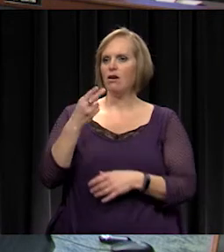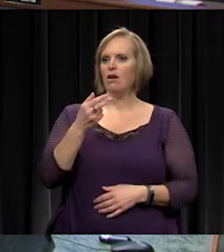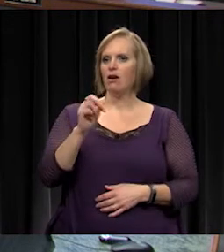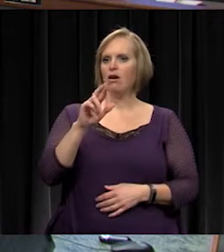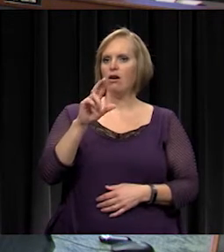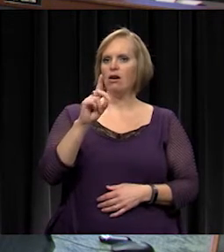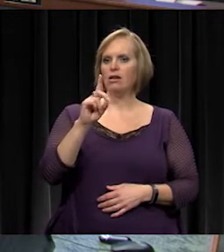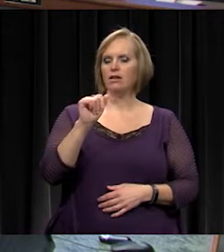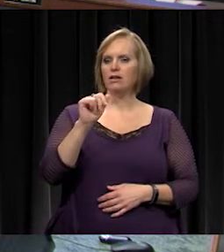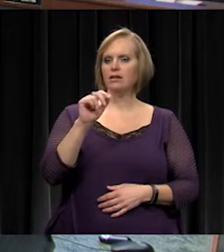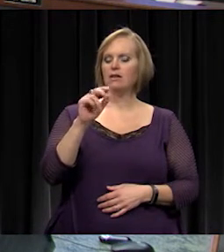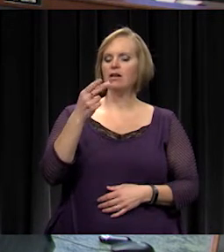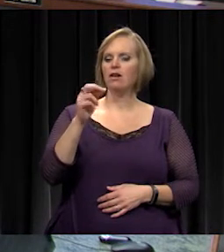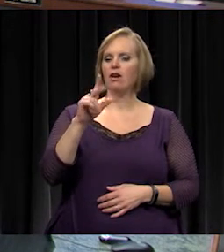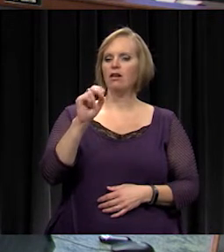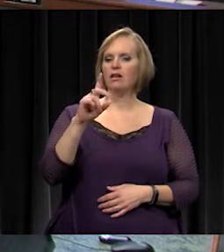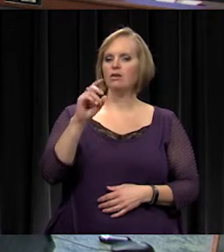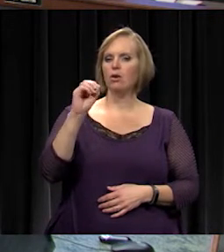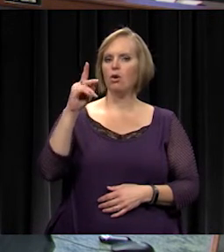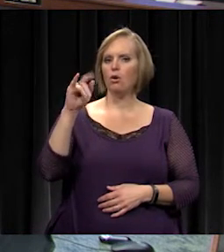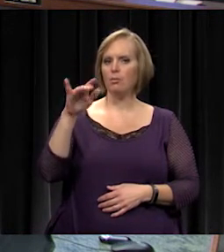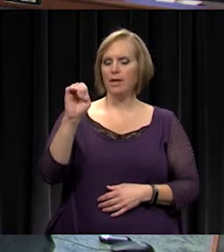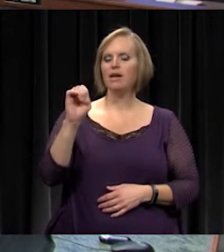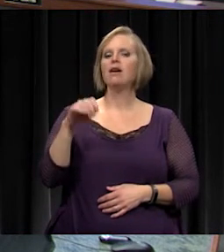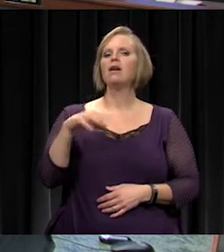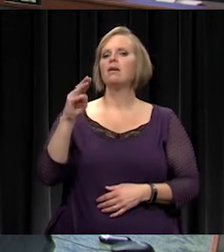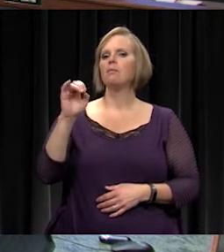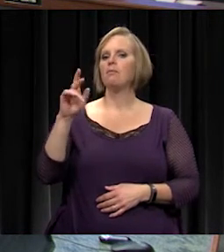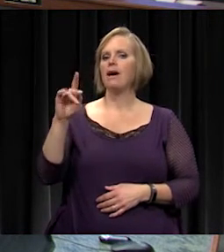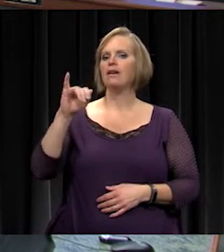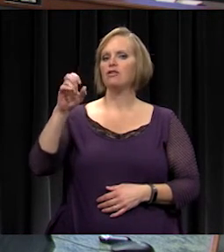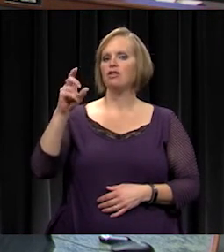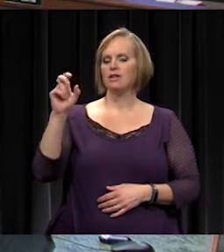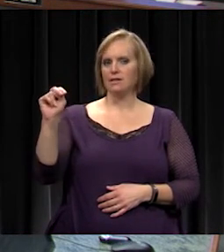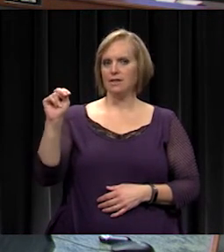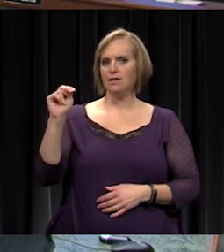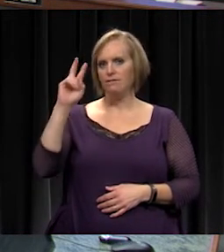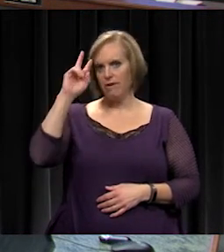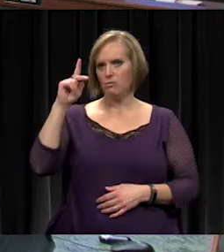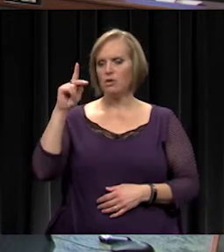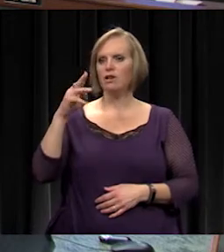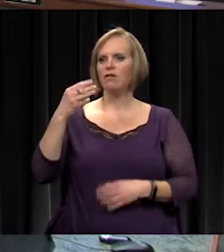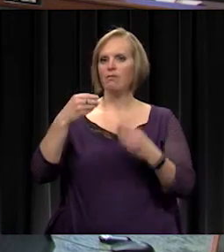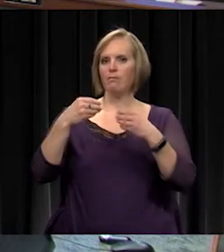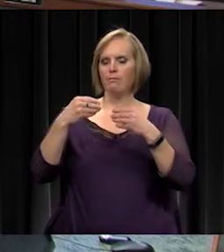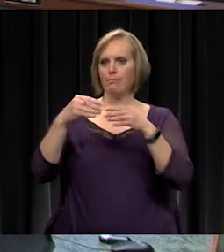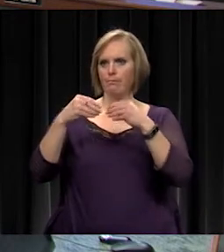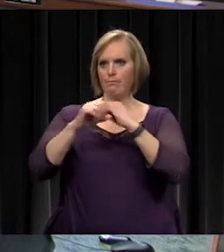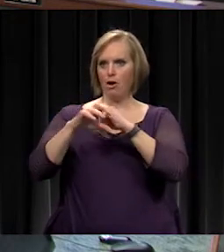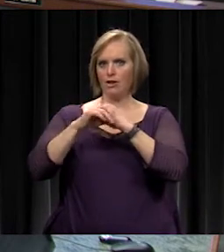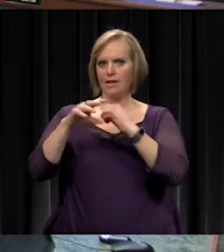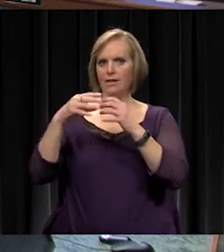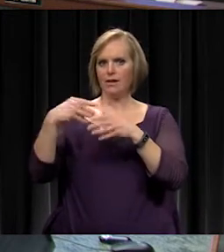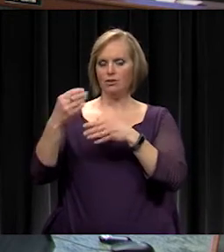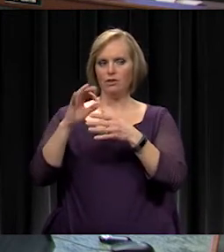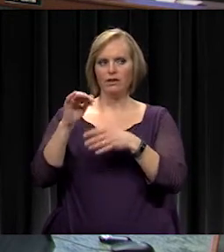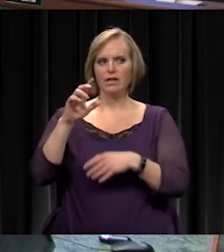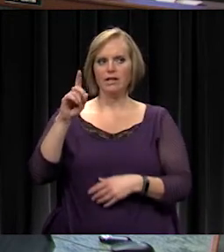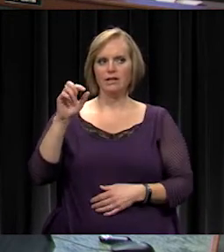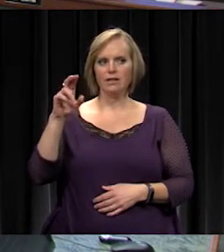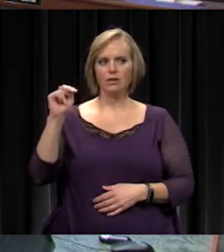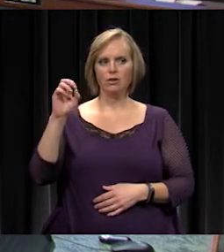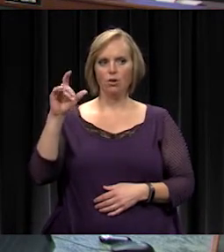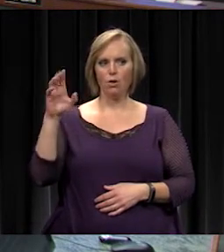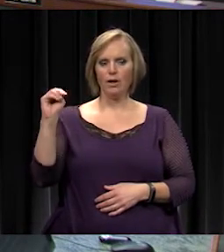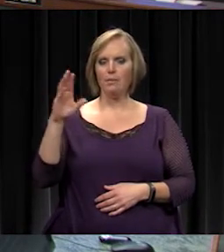Midwest Surgical Associates. Mike Jensen, Vice President of Marketing and External Affairs. Darren Odom, Director of Business Development. And